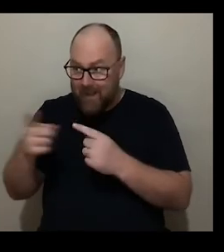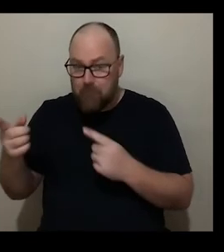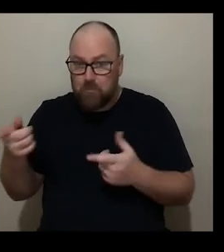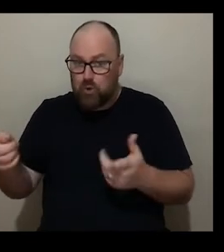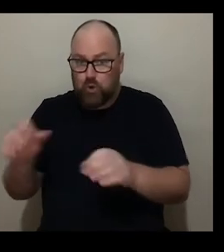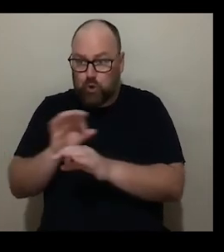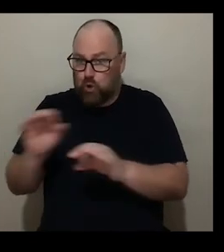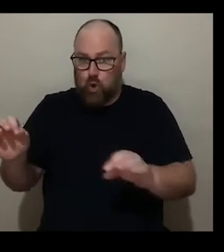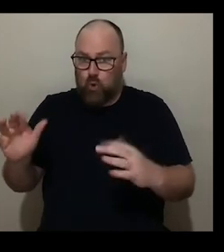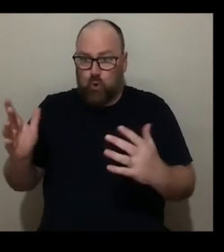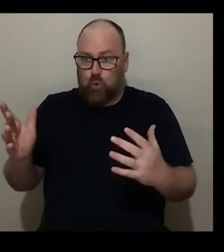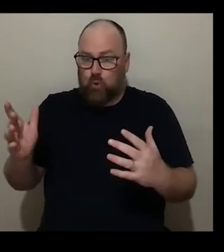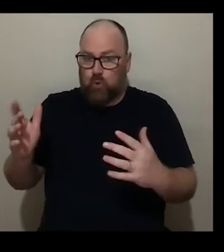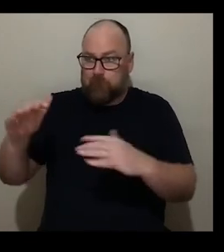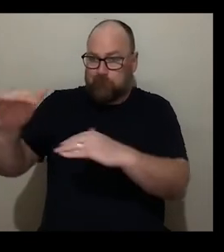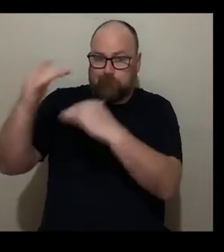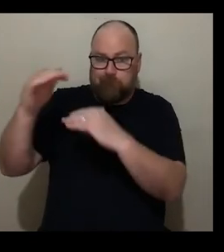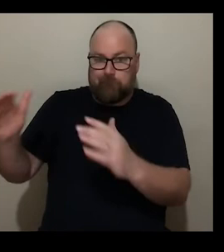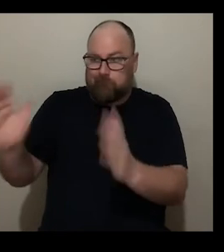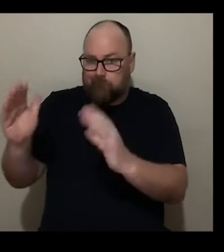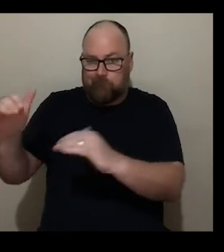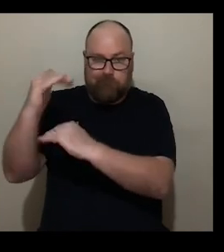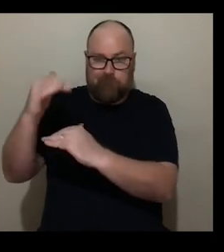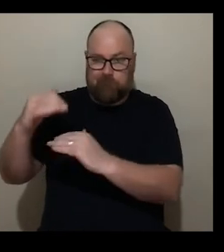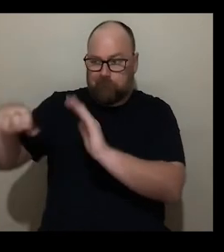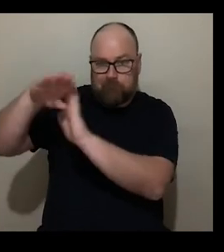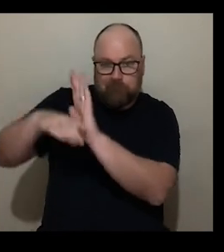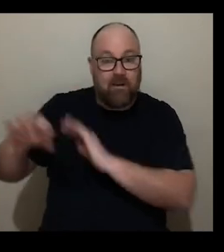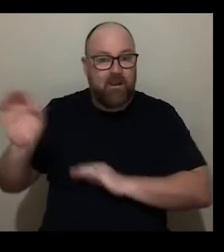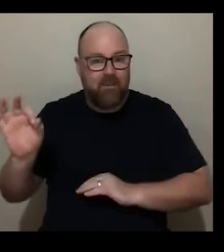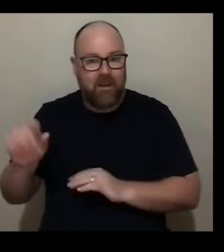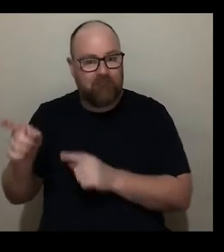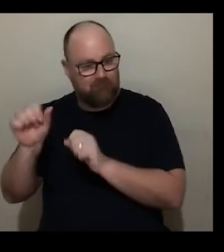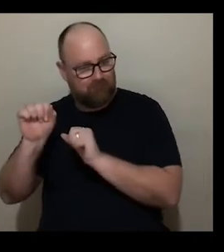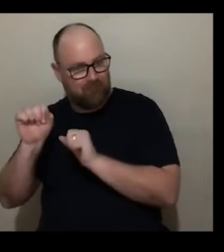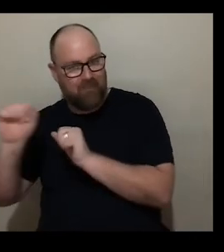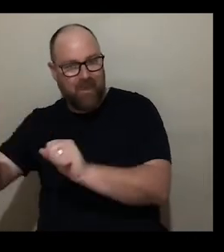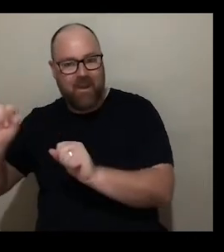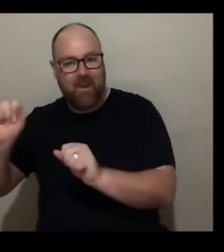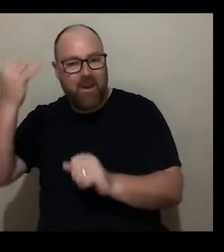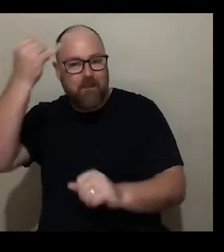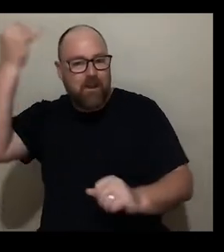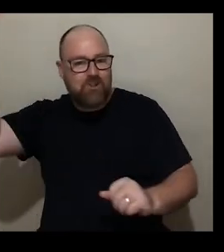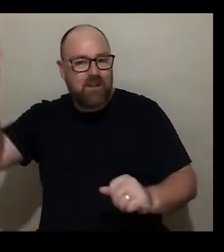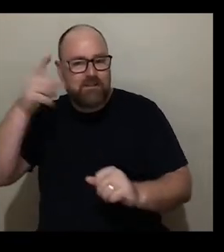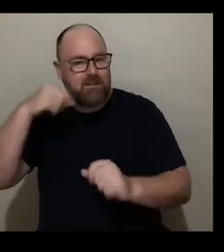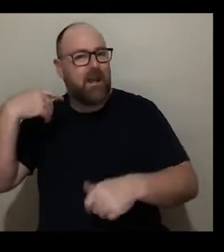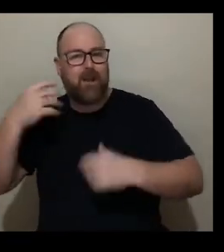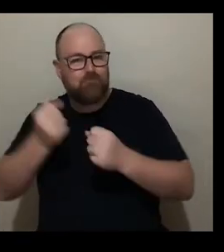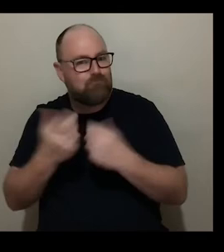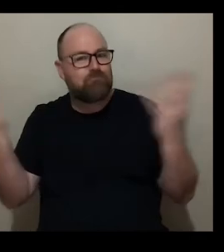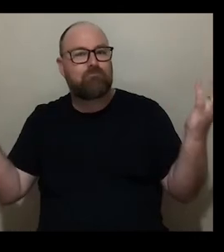no sort of um boundaries in terms of and their imagination um and